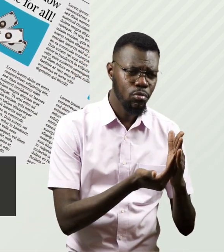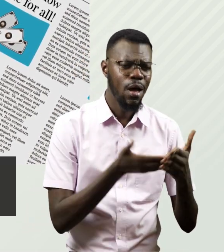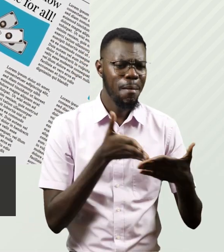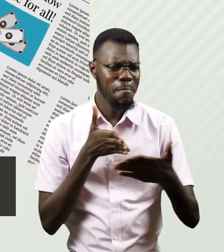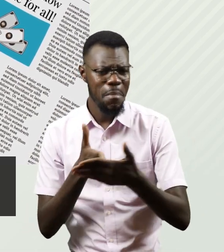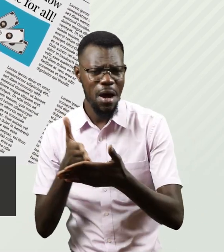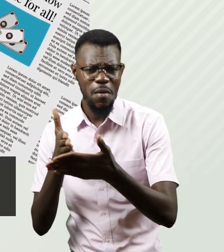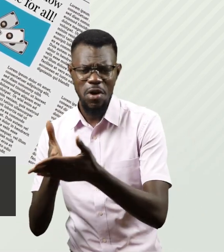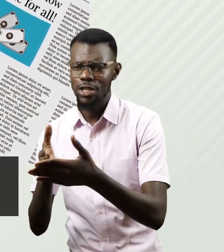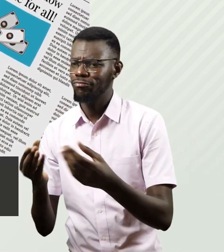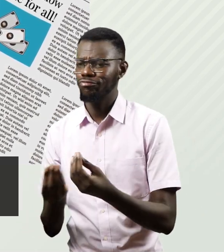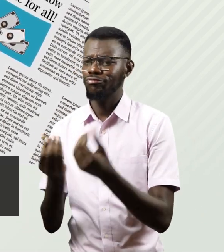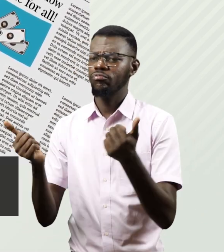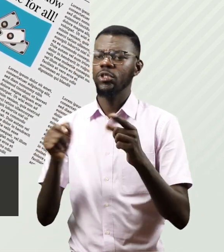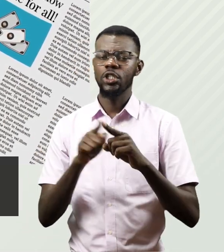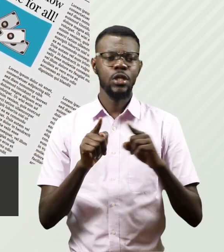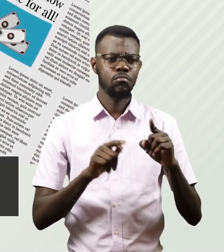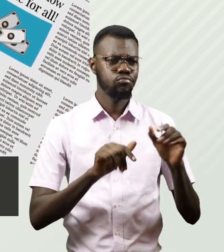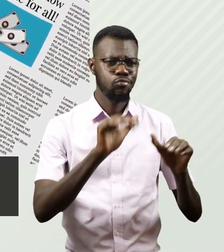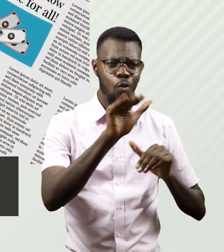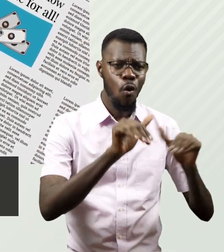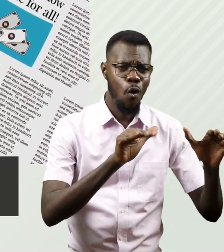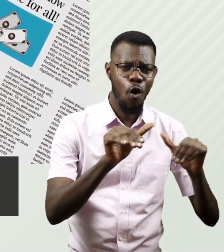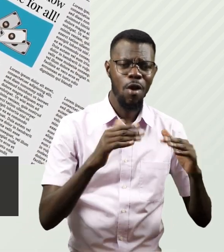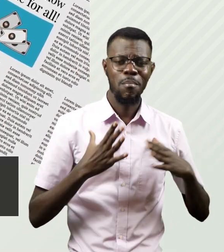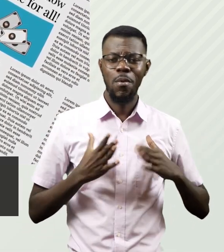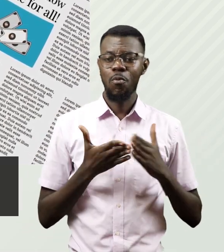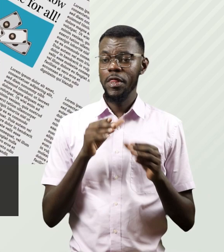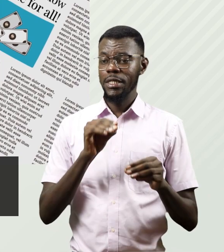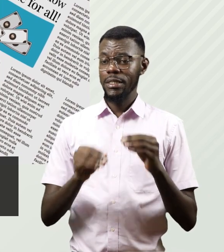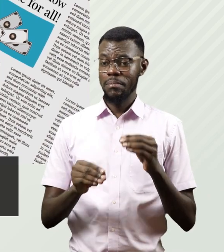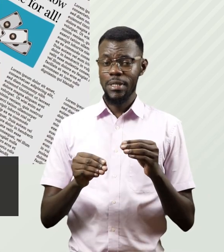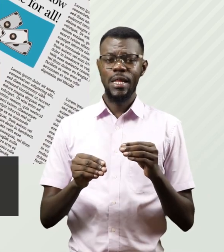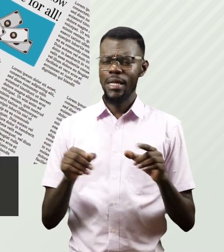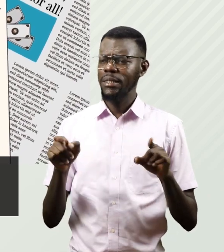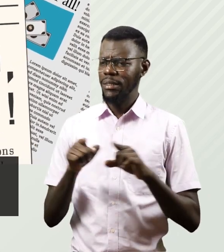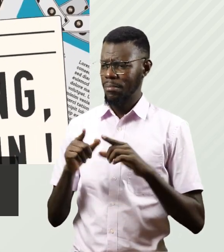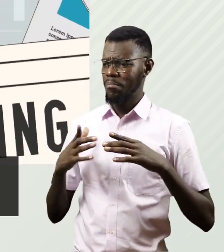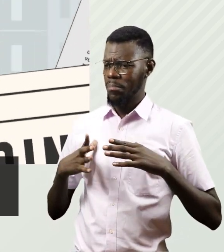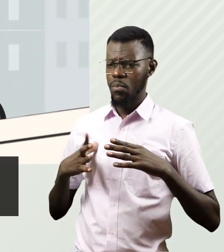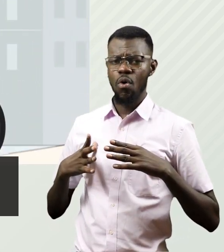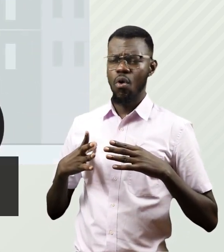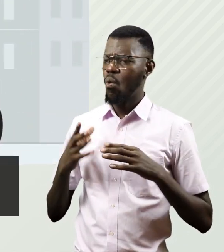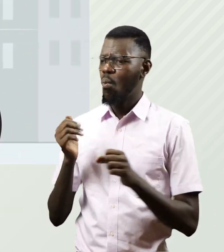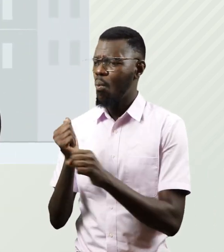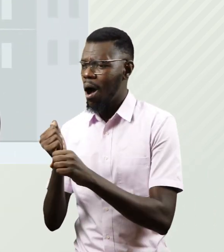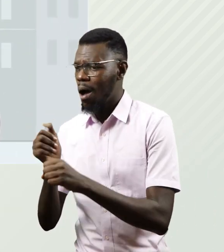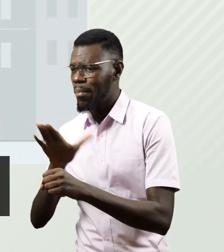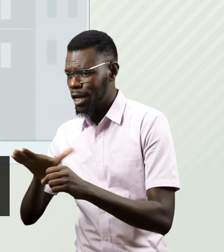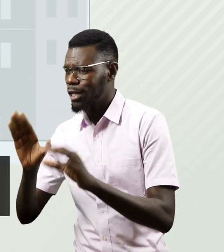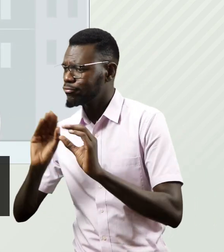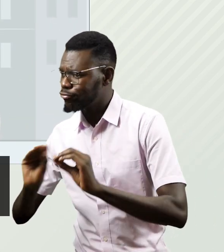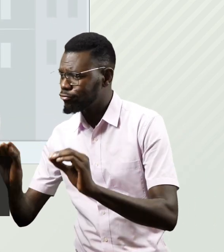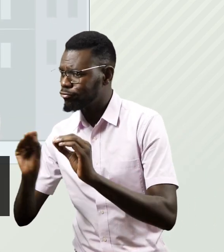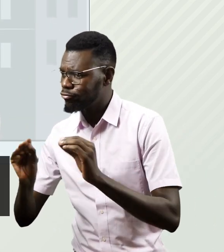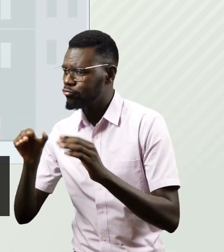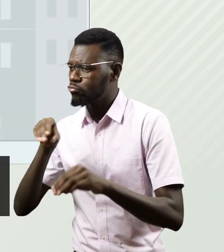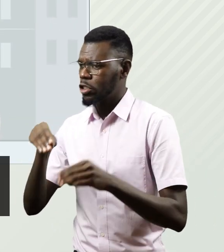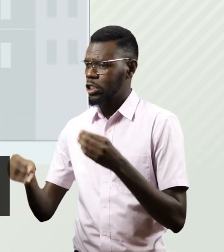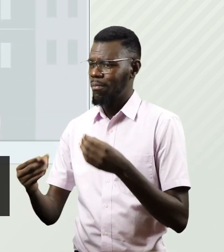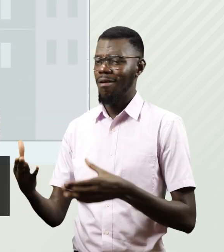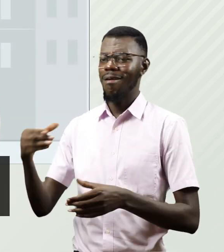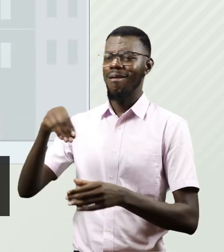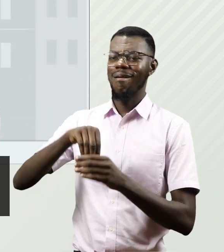with disabilities, and train the wider workplaces on disability inclusion. Persons with